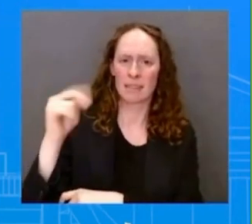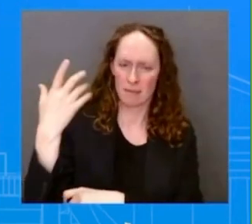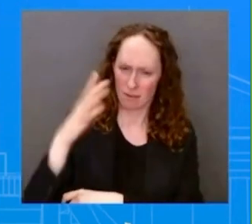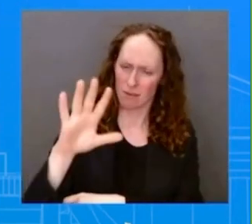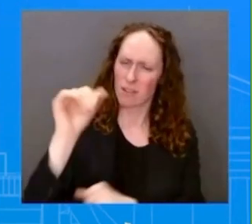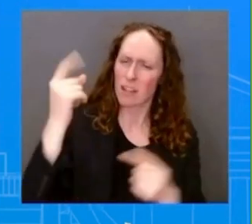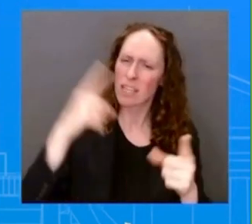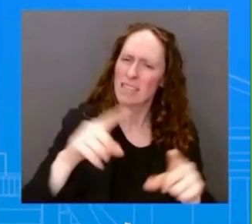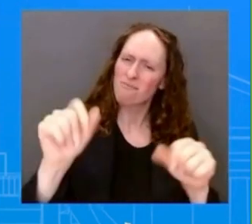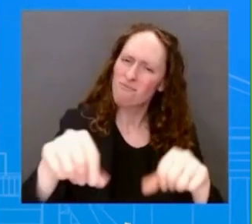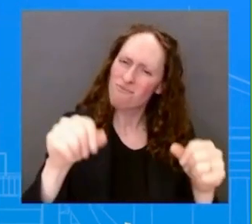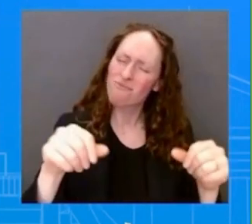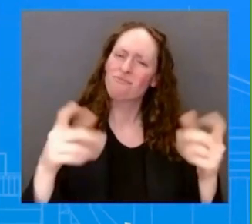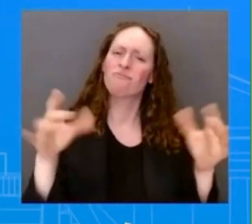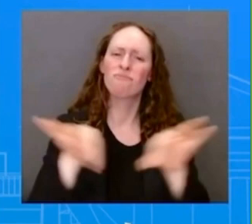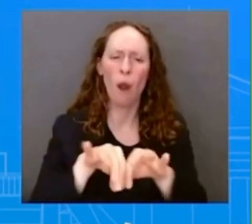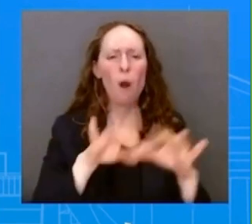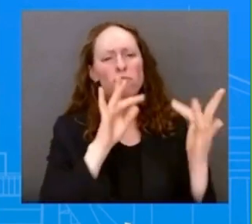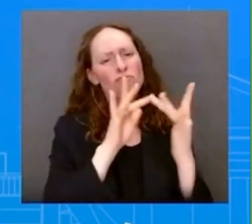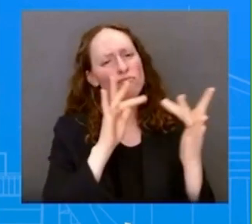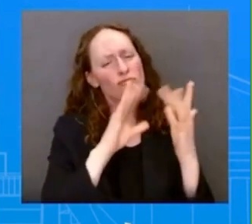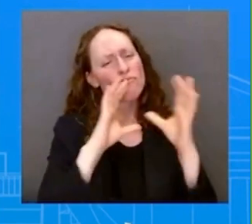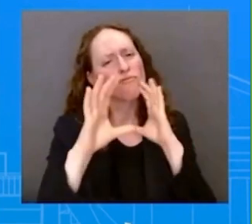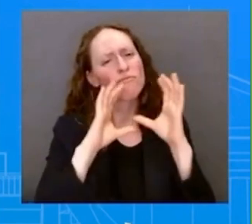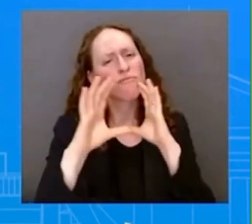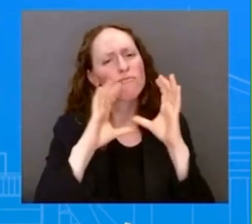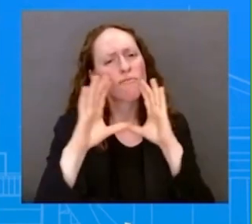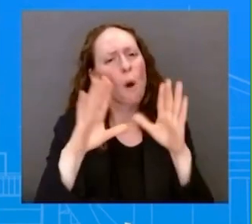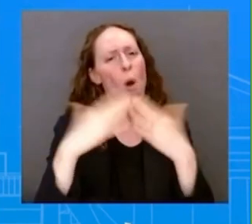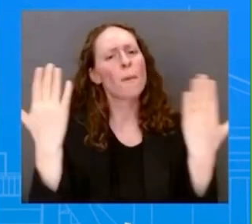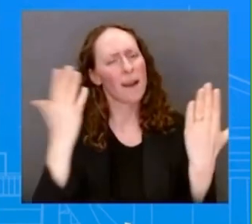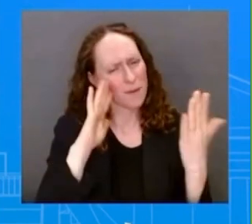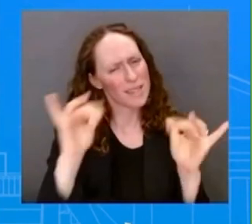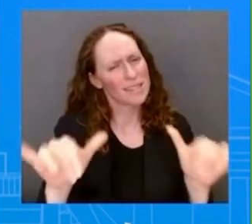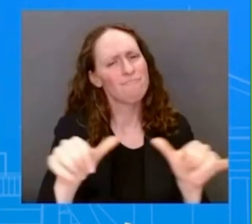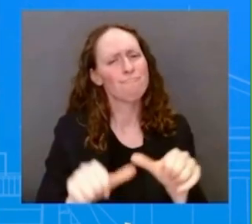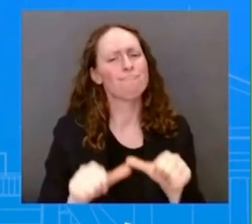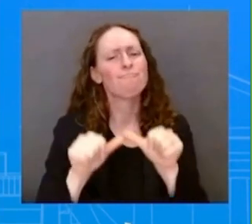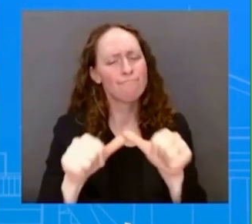the board and will continue to strive to do that. Now that we take questions.